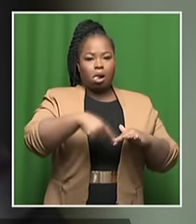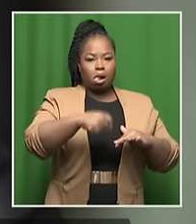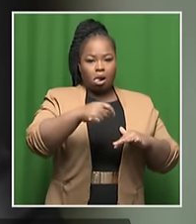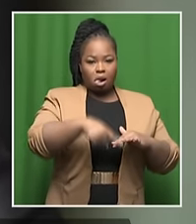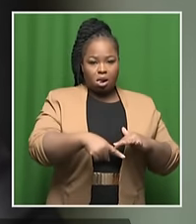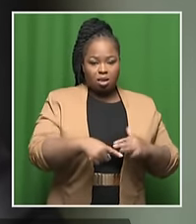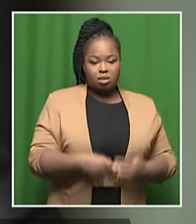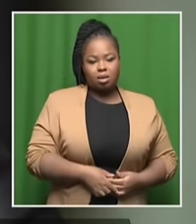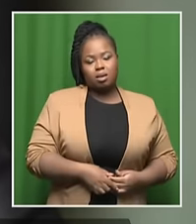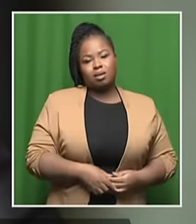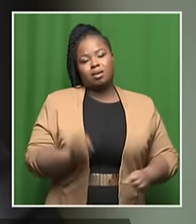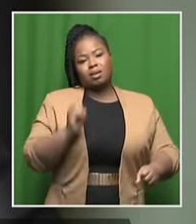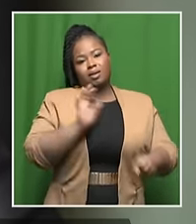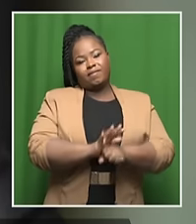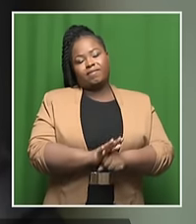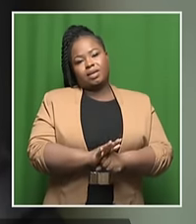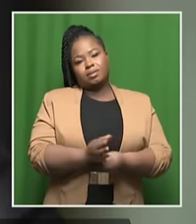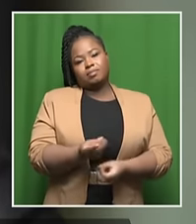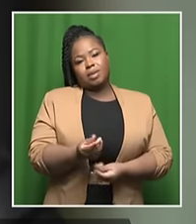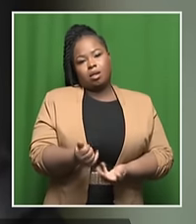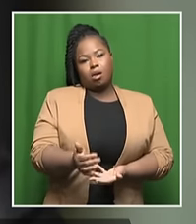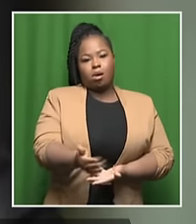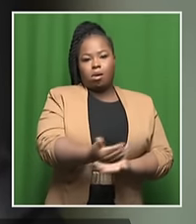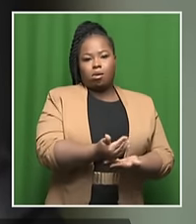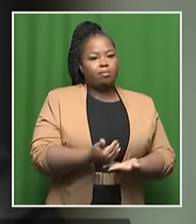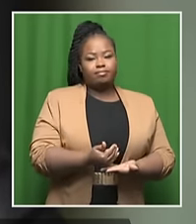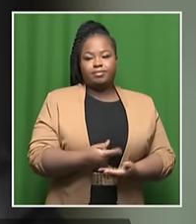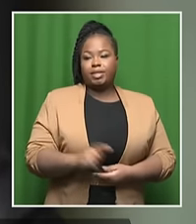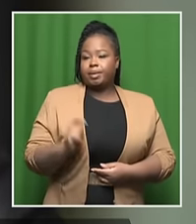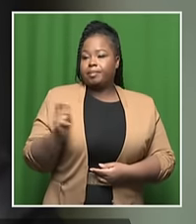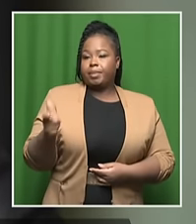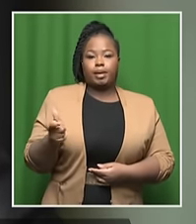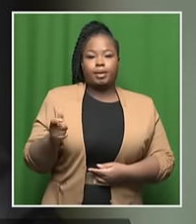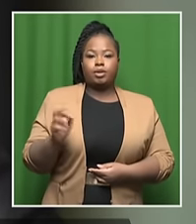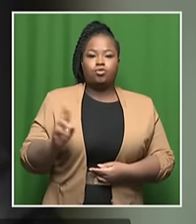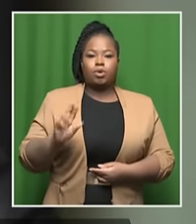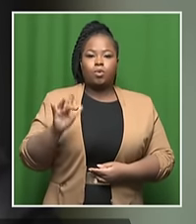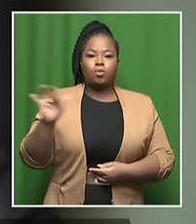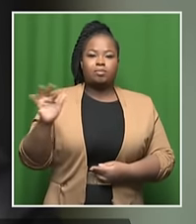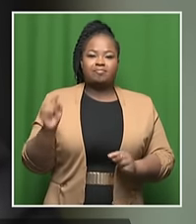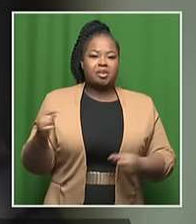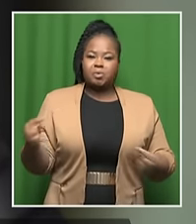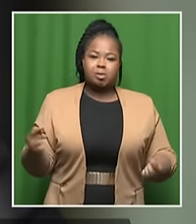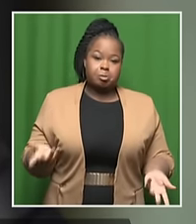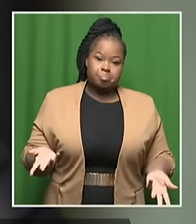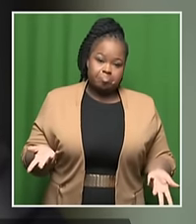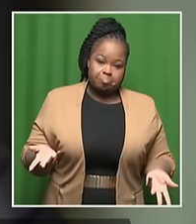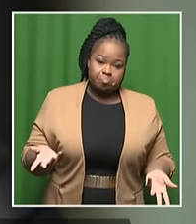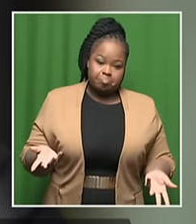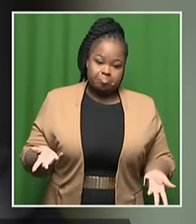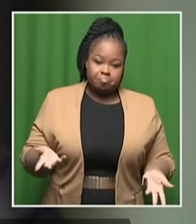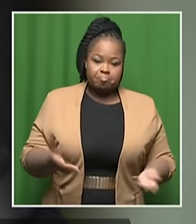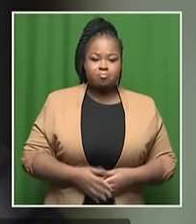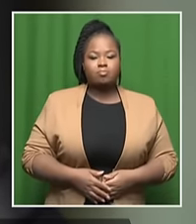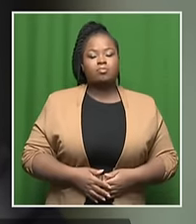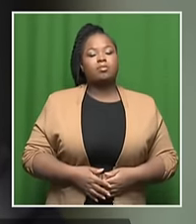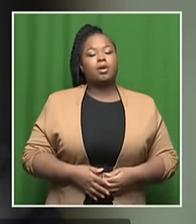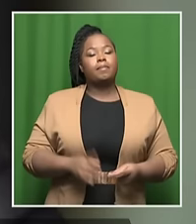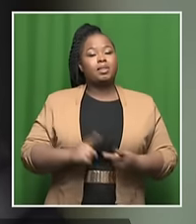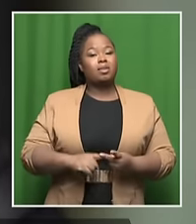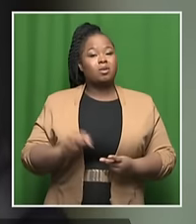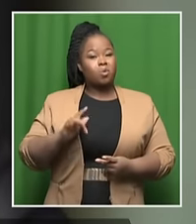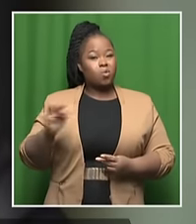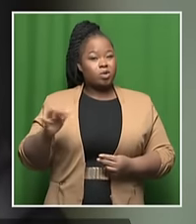And municipalities, at the end of the day, can't pay rent water for the water they are given. And in terms of water